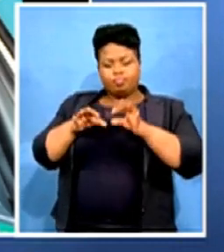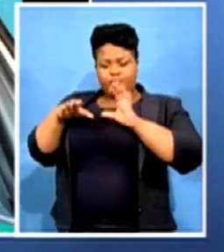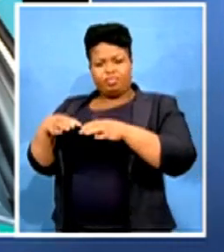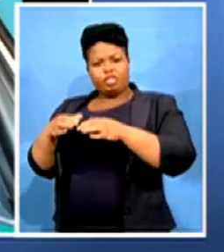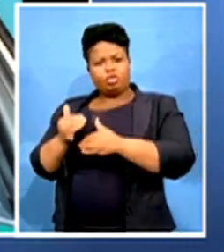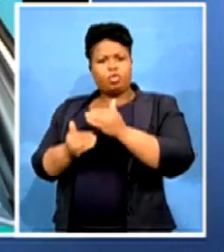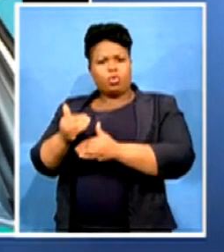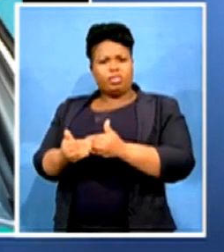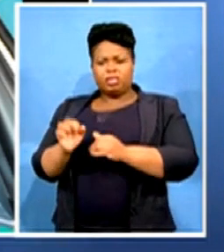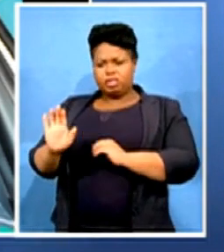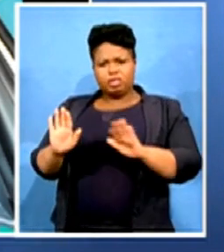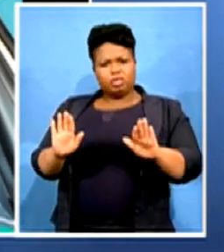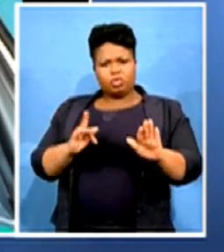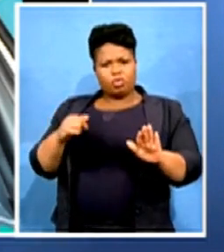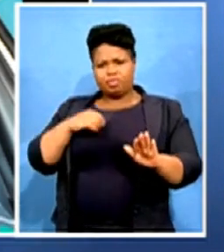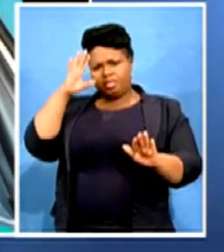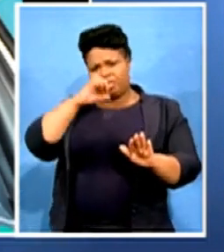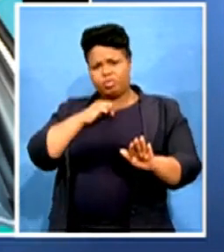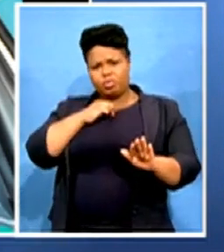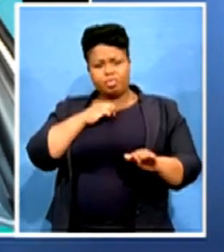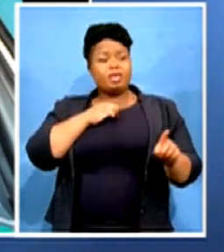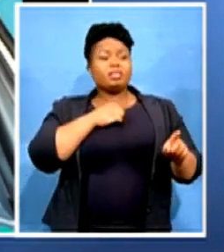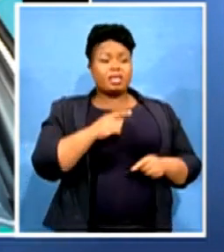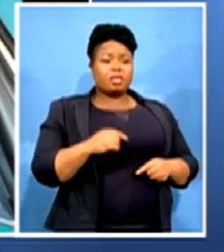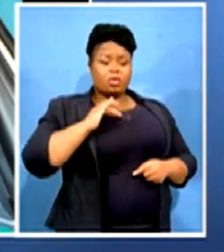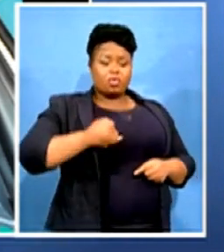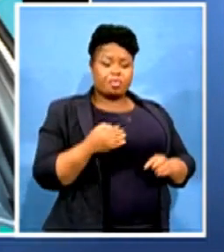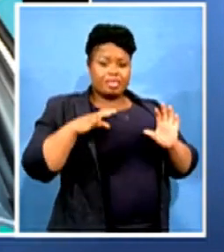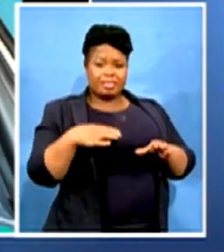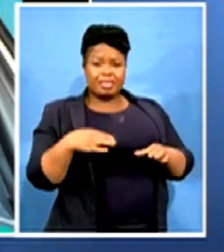the Women's League is not communicating with the party?